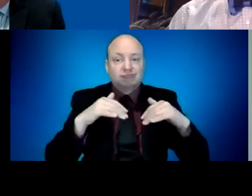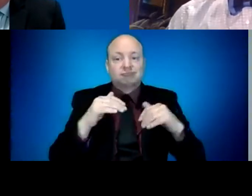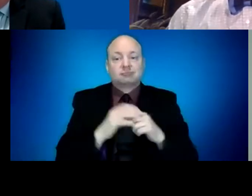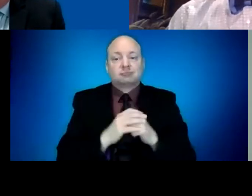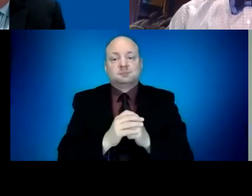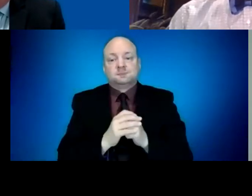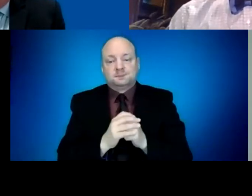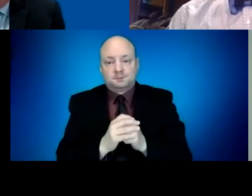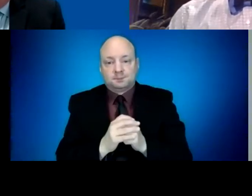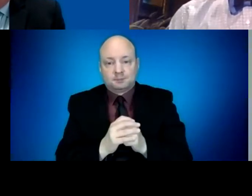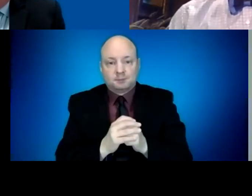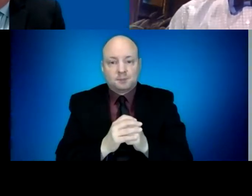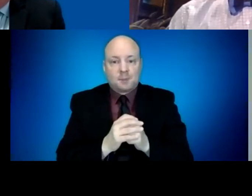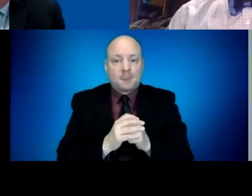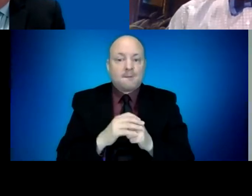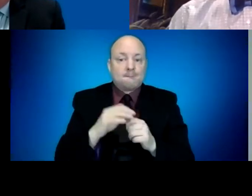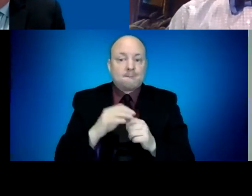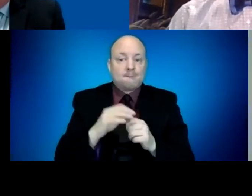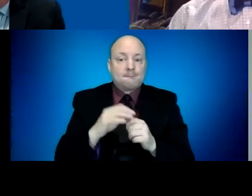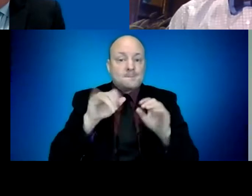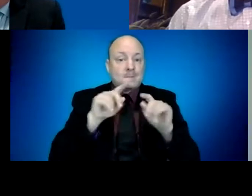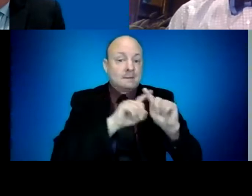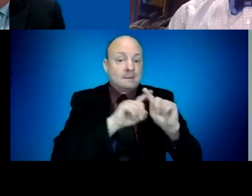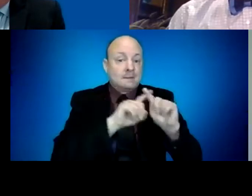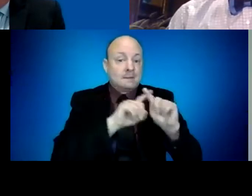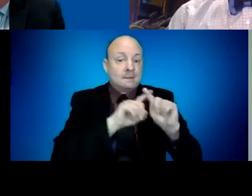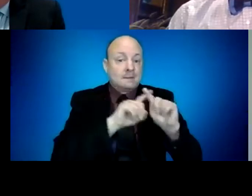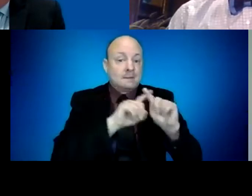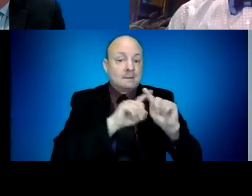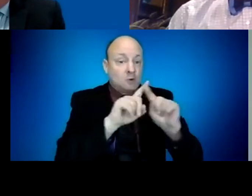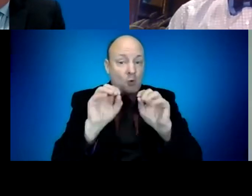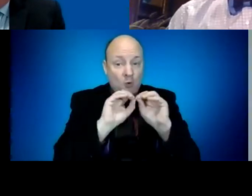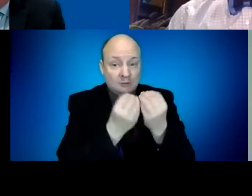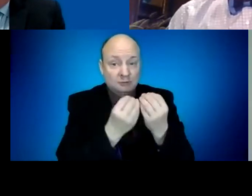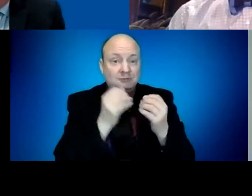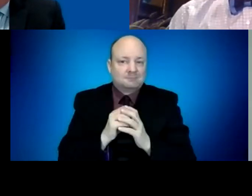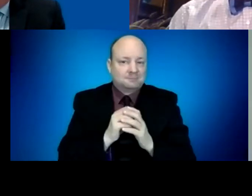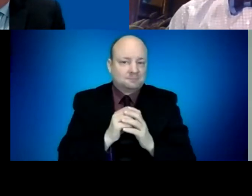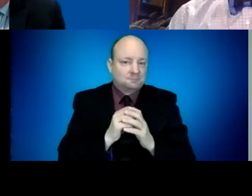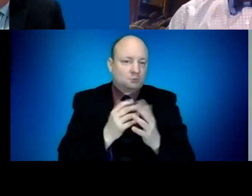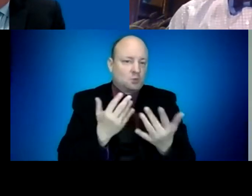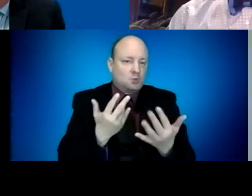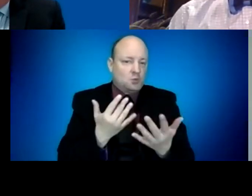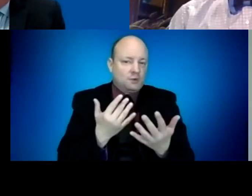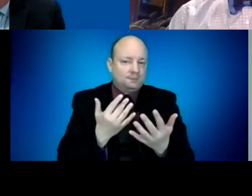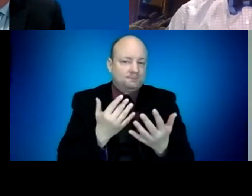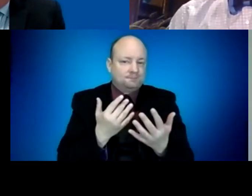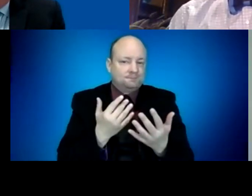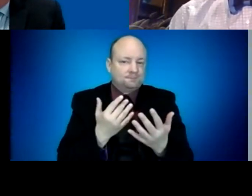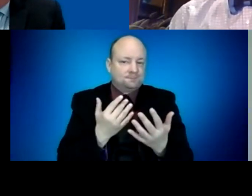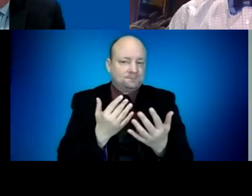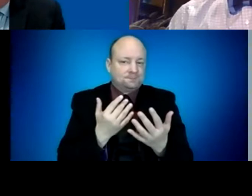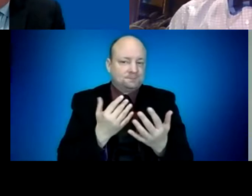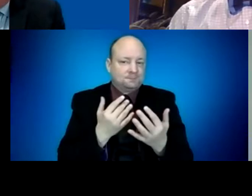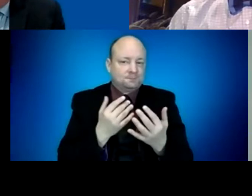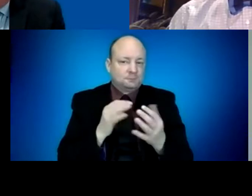outdoor events and even indoor events to occur at lower risk. But as I said, right now, we're continuing to adjust those risk level